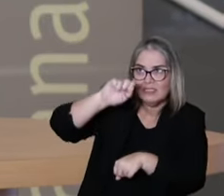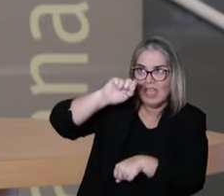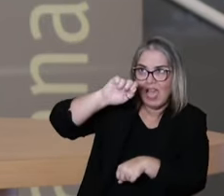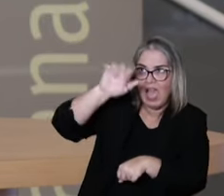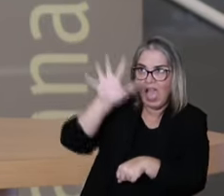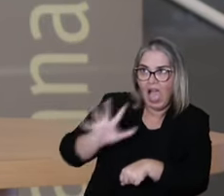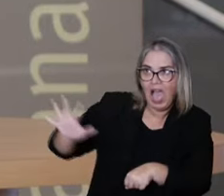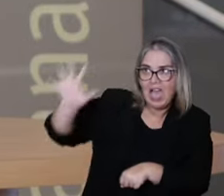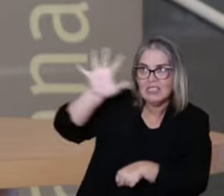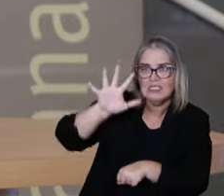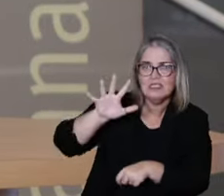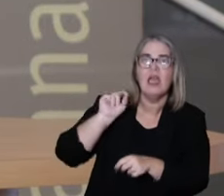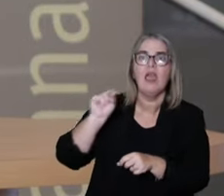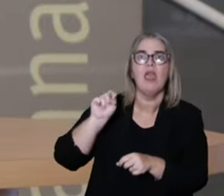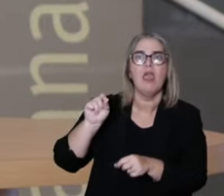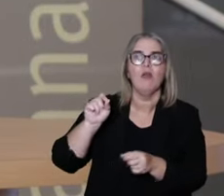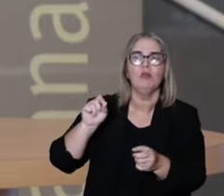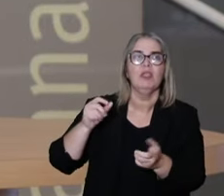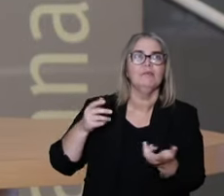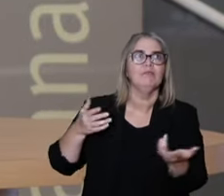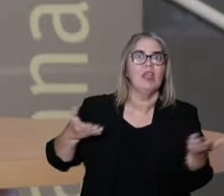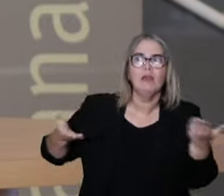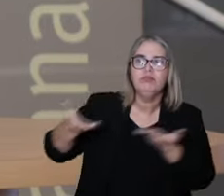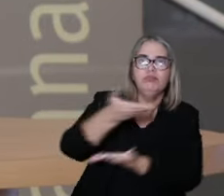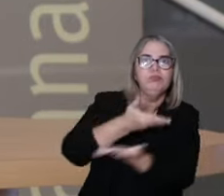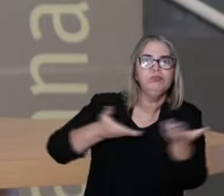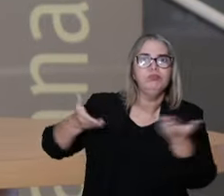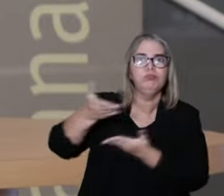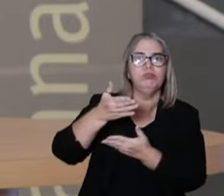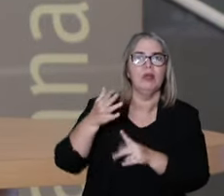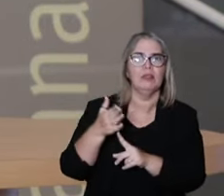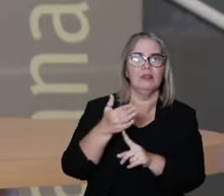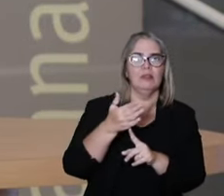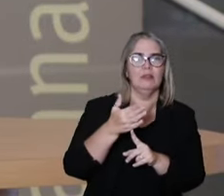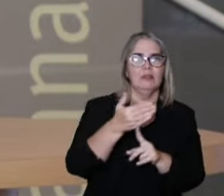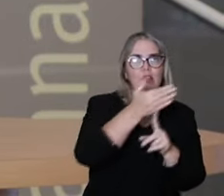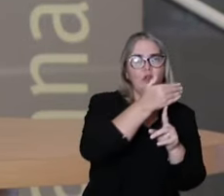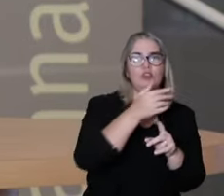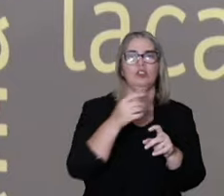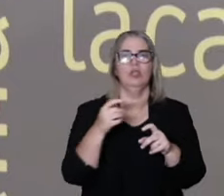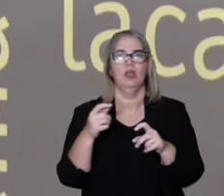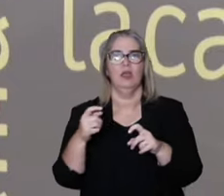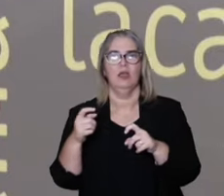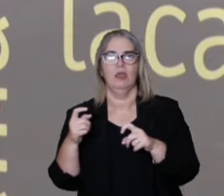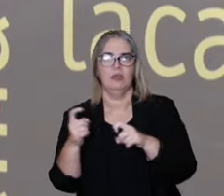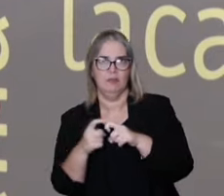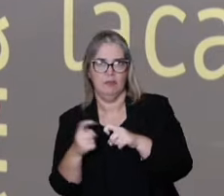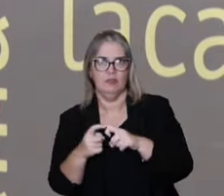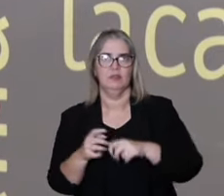the Asian countries in general is the integration of the medicines.